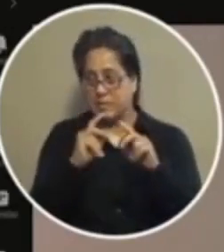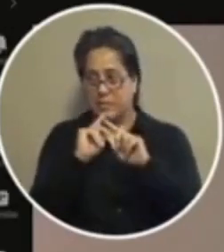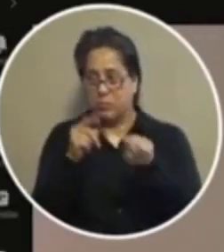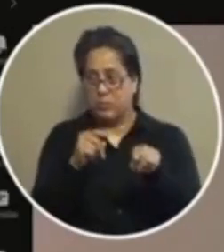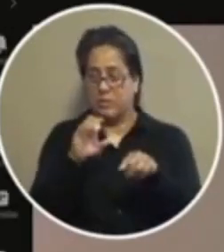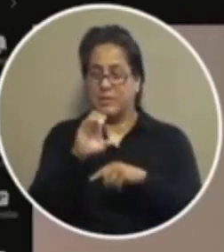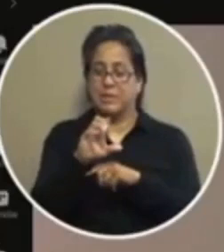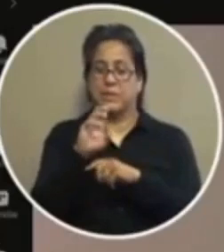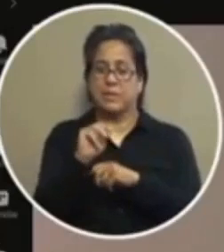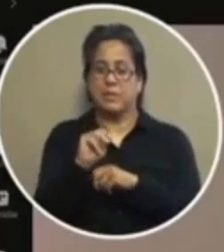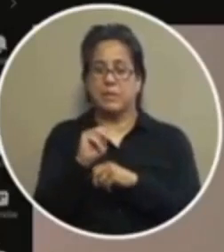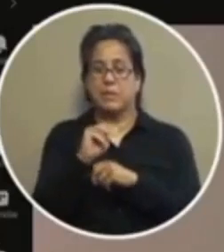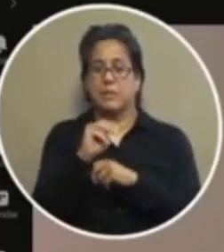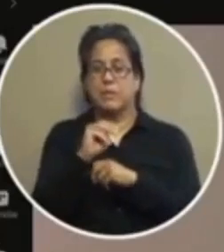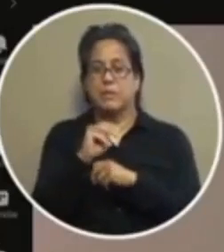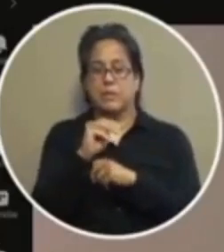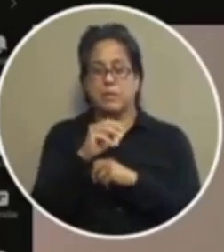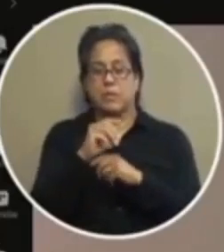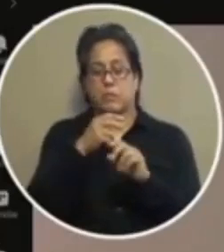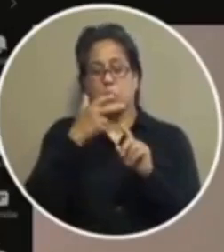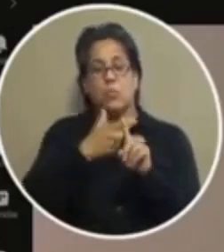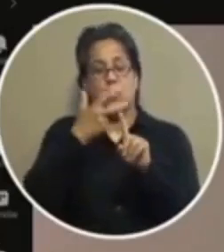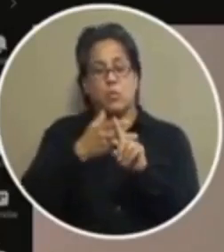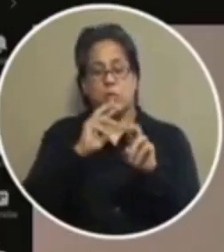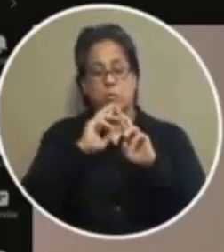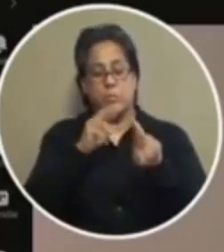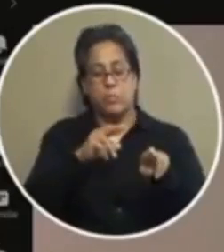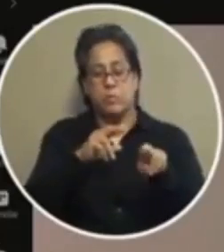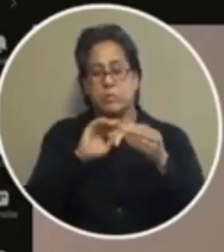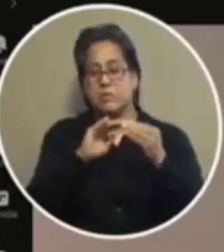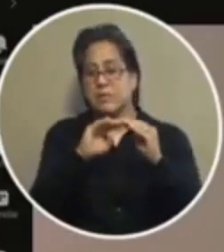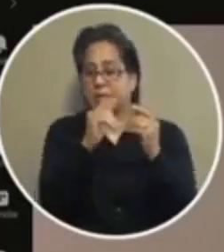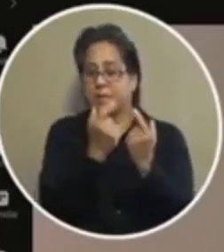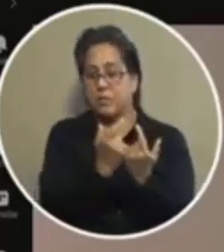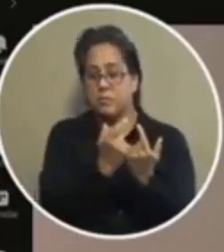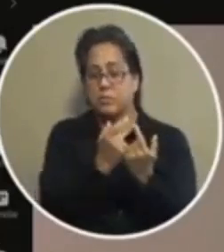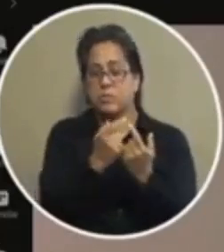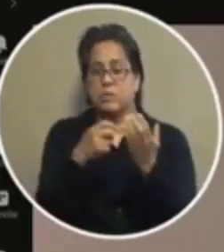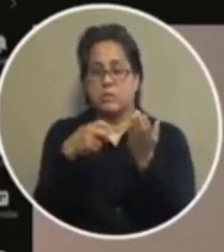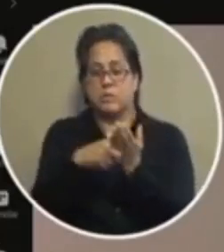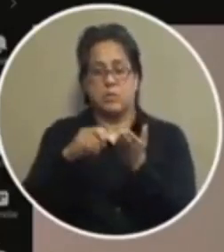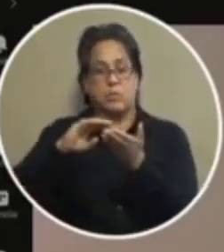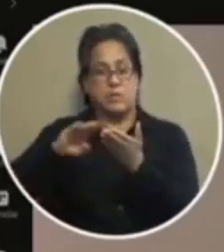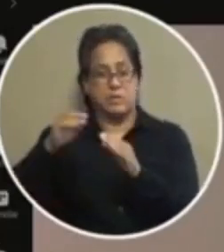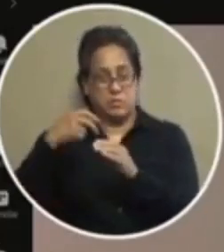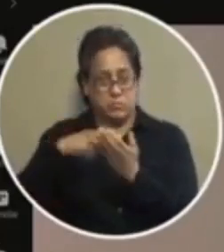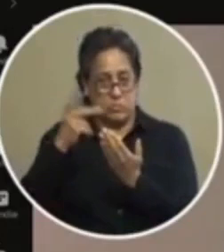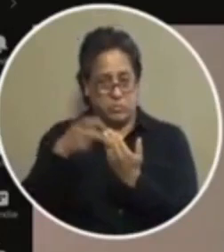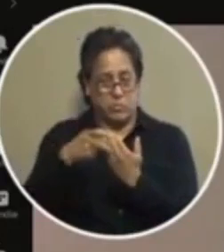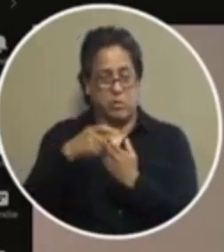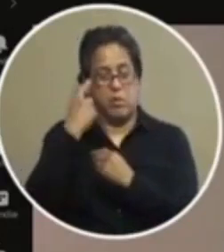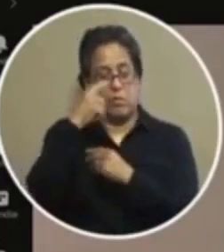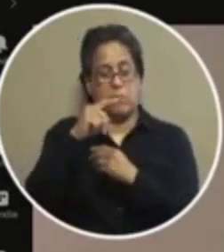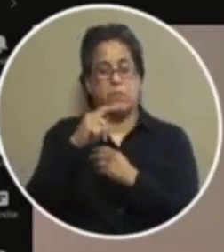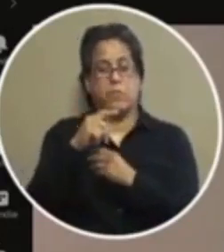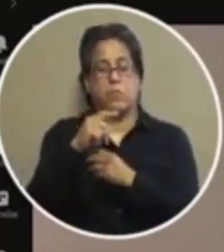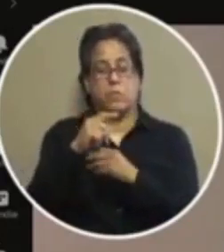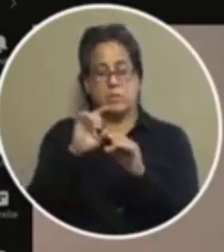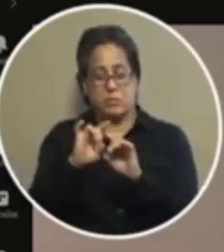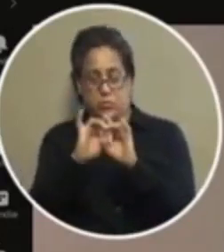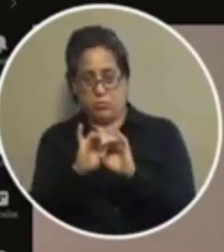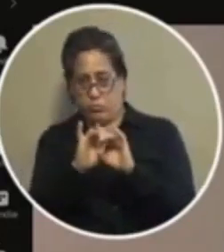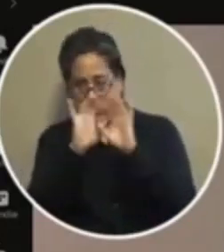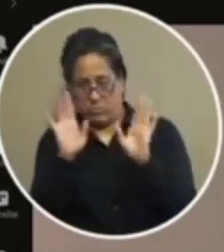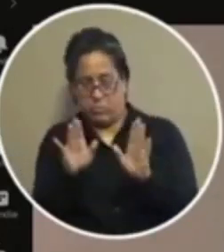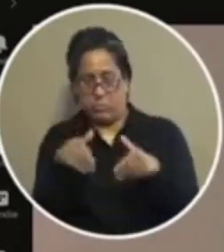that the city manager provided quarterly reports to city council on site and release program for their purposes of transparency